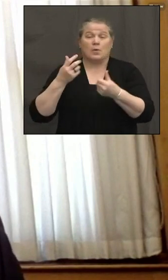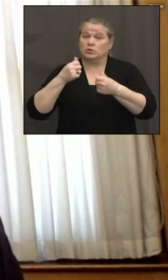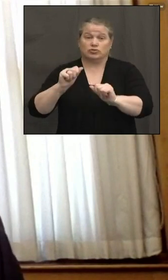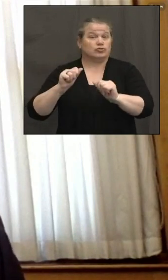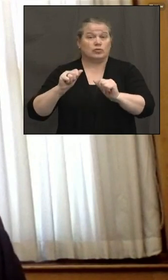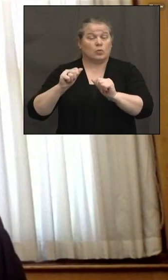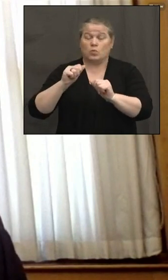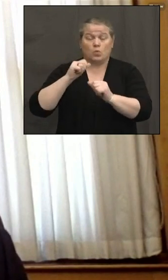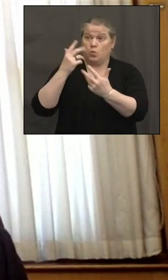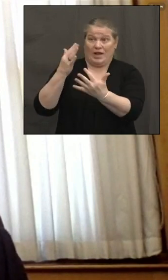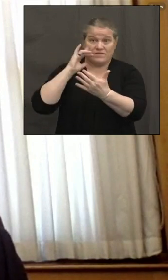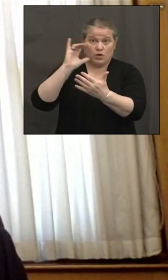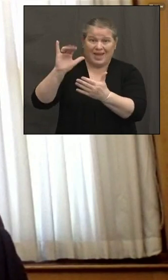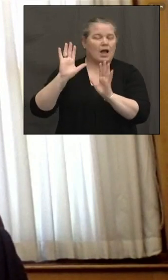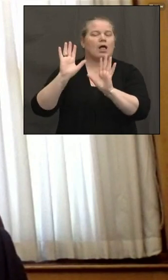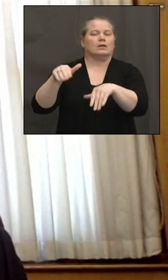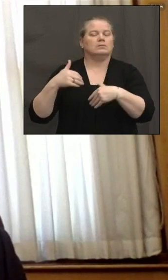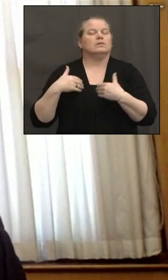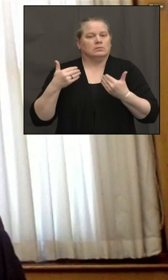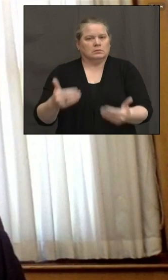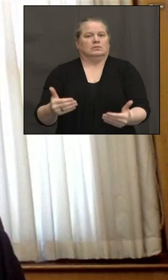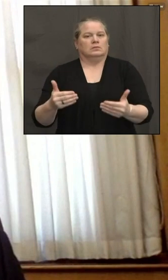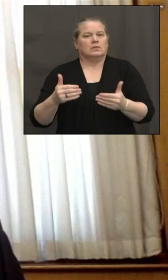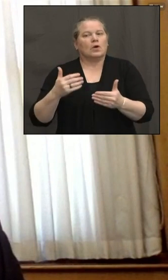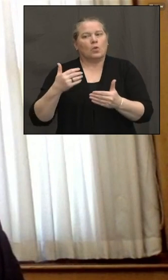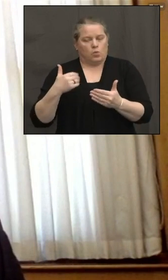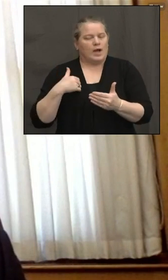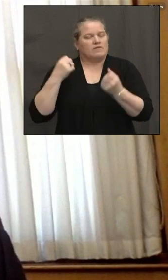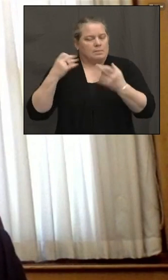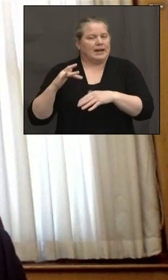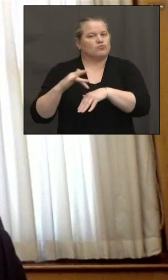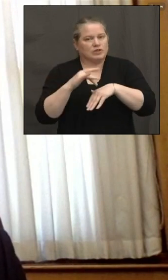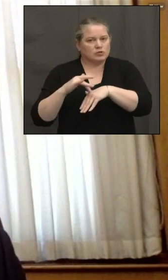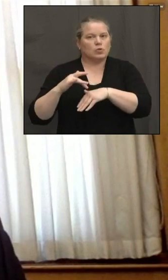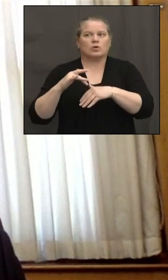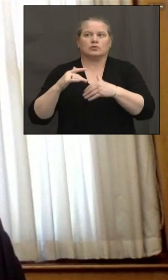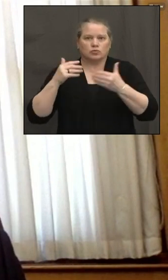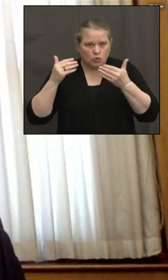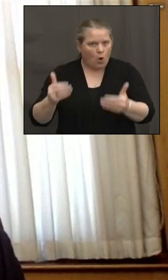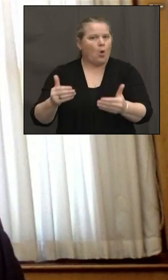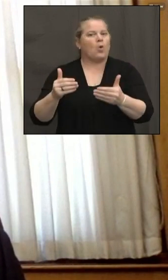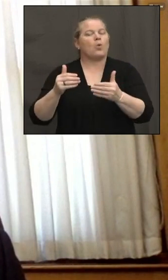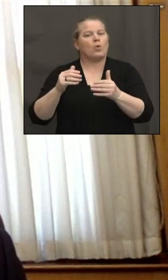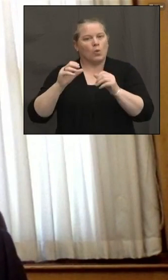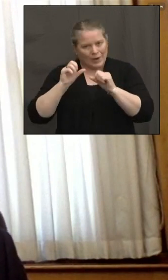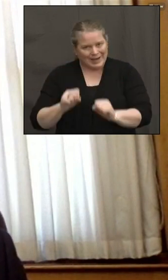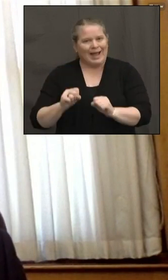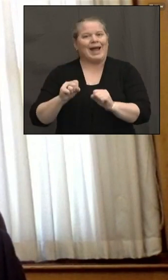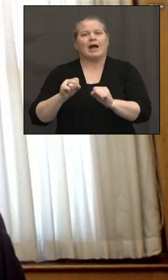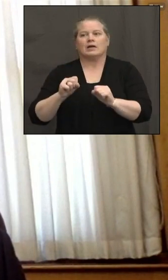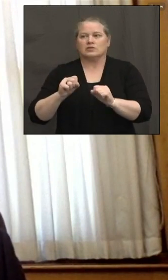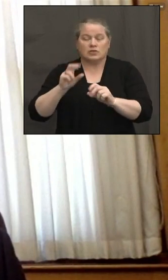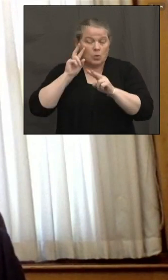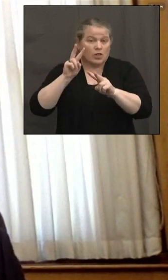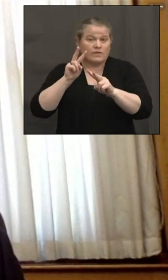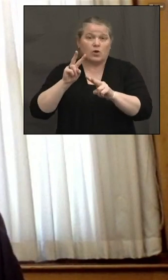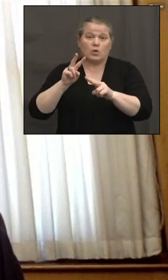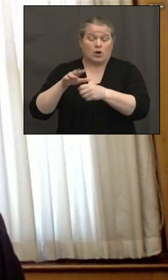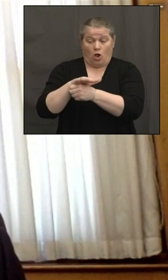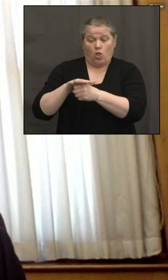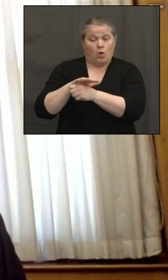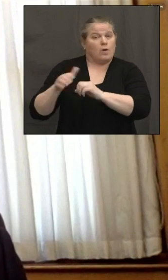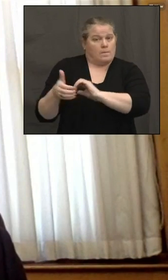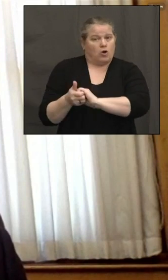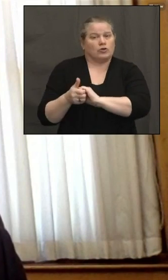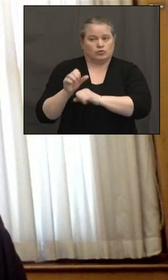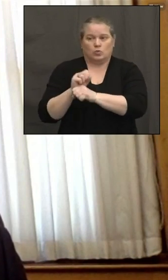possible. So we're confident we have a lot of resources to deploy. And we're looking forward to continuing to work with our local partners to do so.